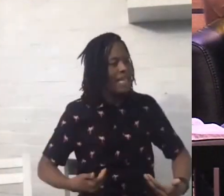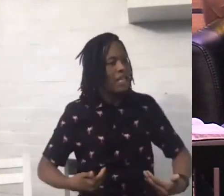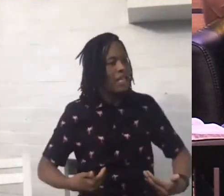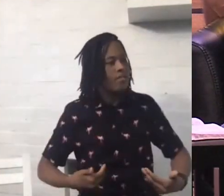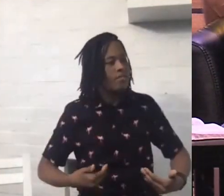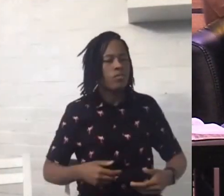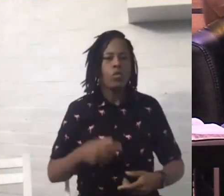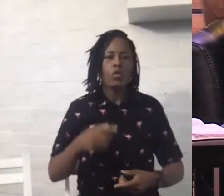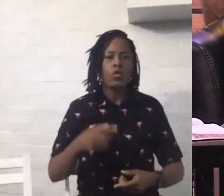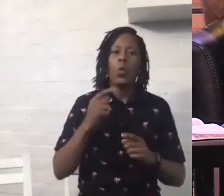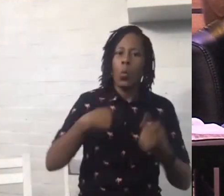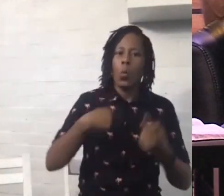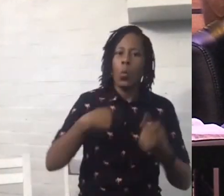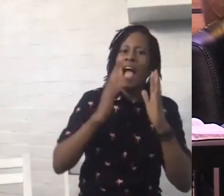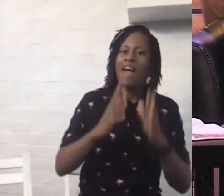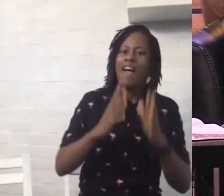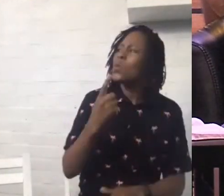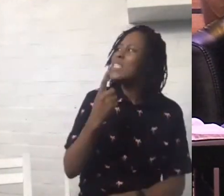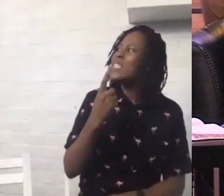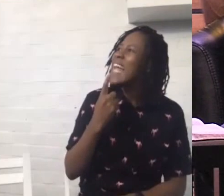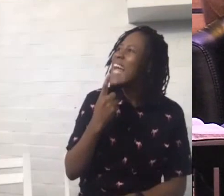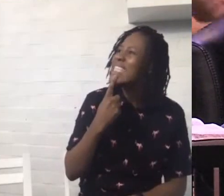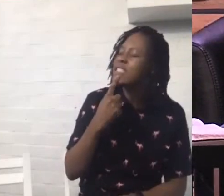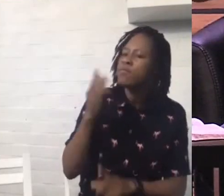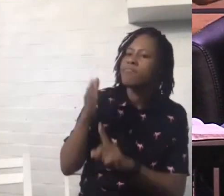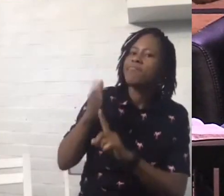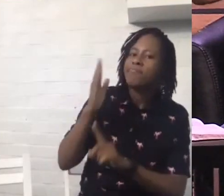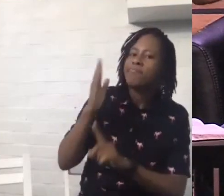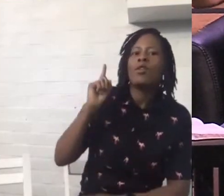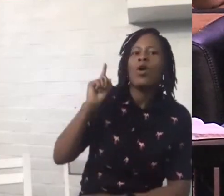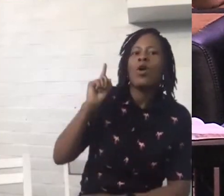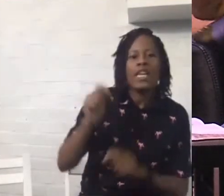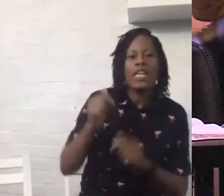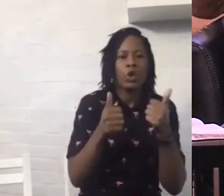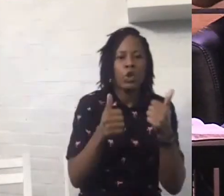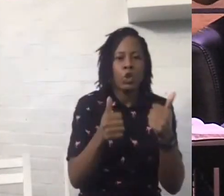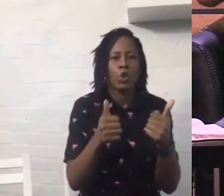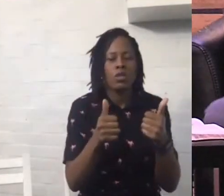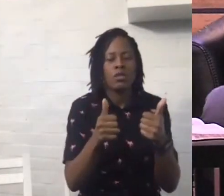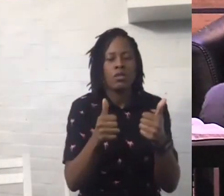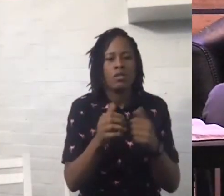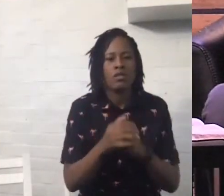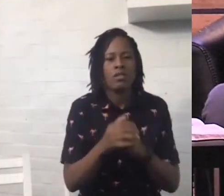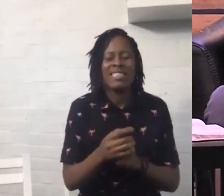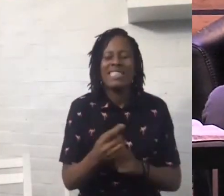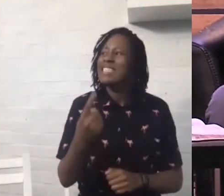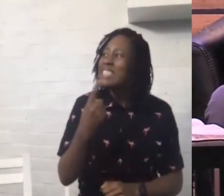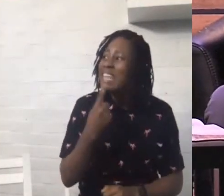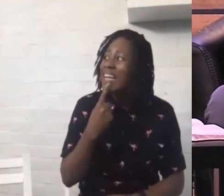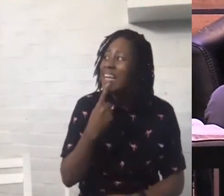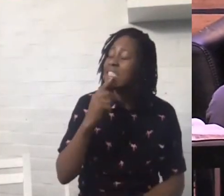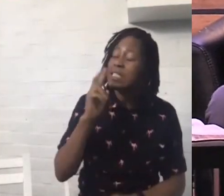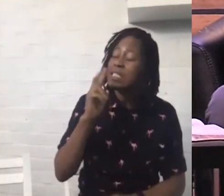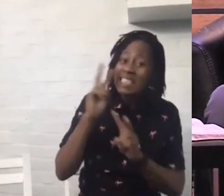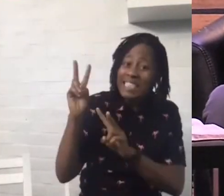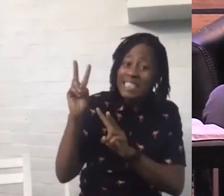the Lord is good you know taste and see that the Lord is good blessed are all those who put their